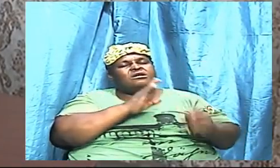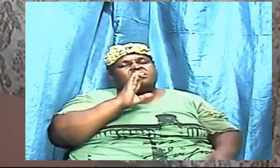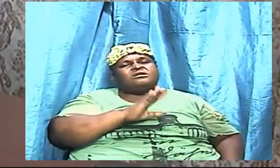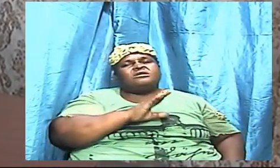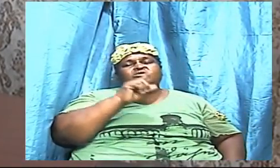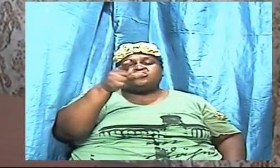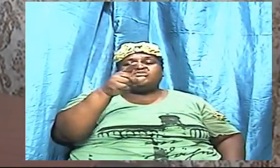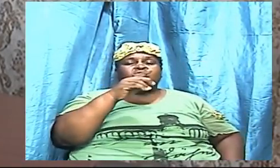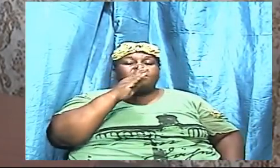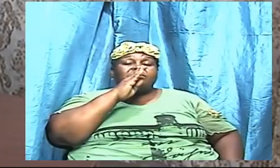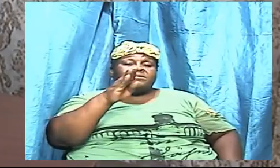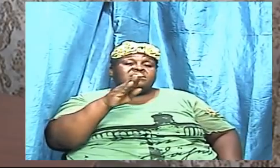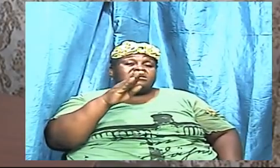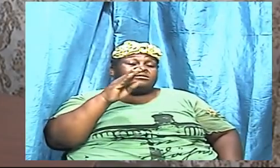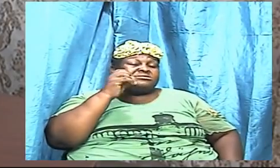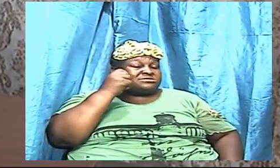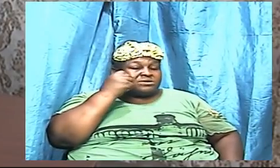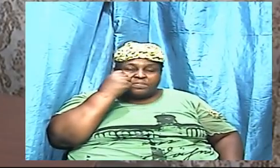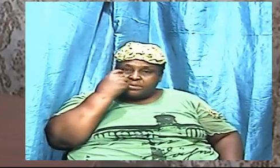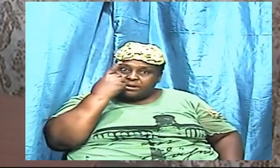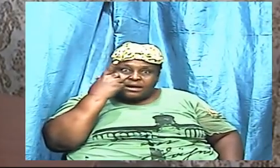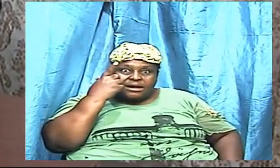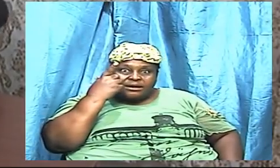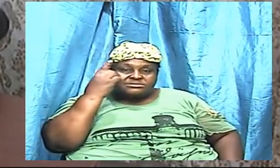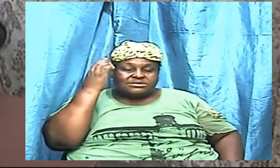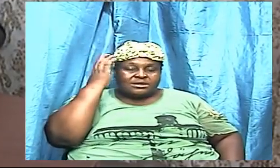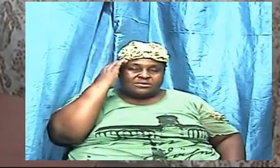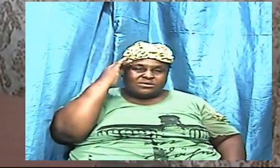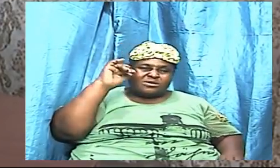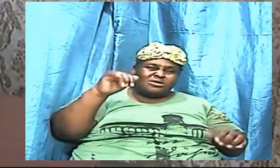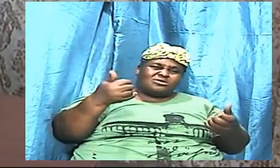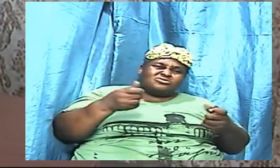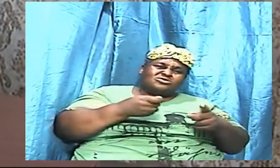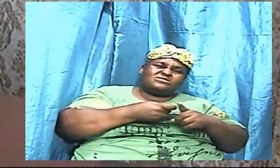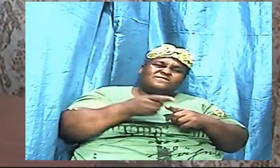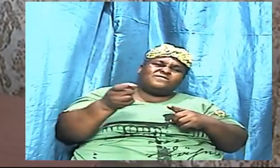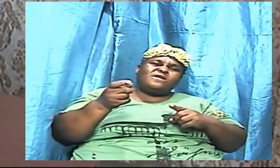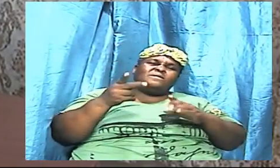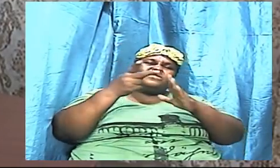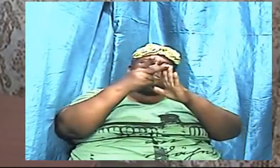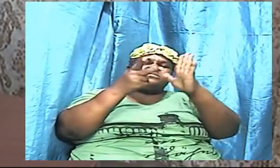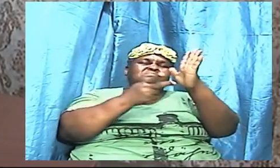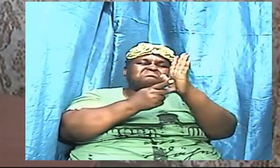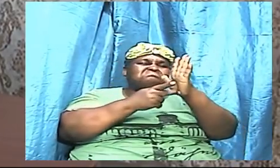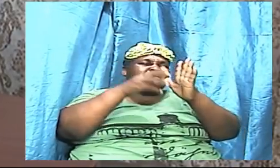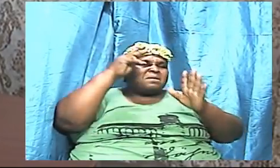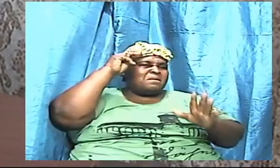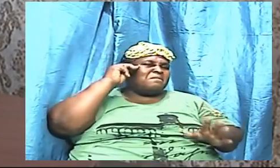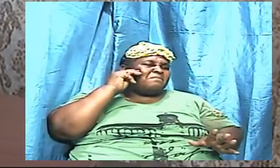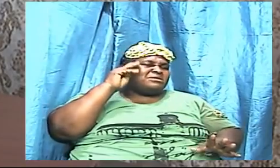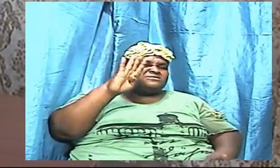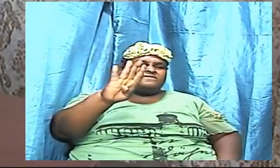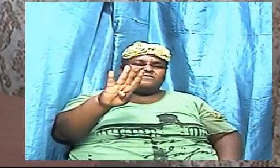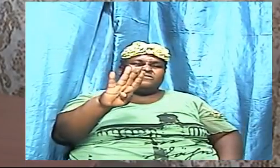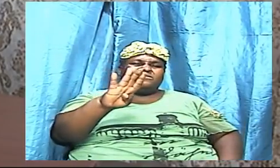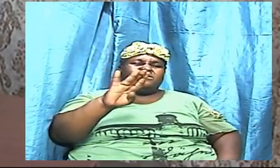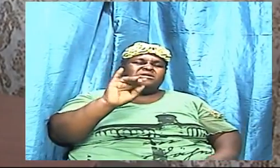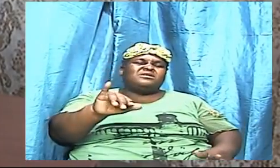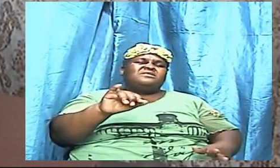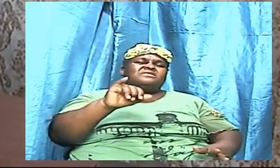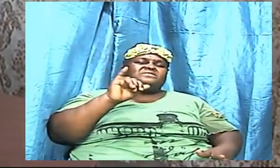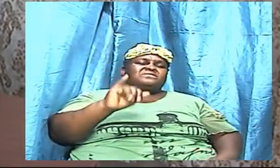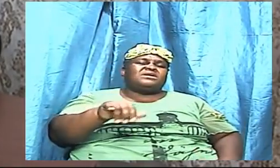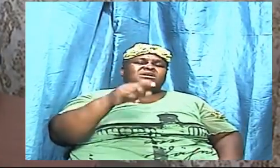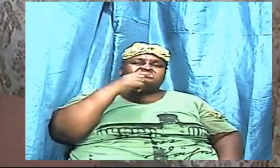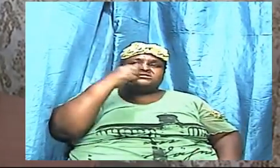surprised to see and know just from the principle of Saint Matthew 4 that speaking the word